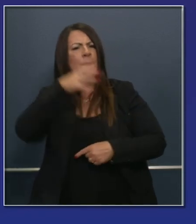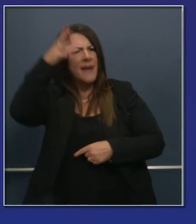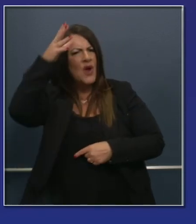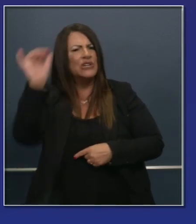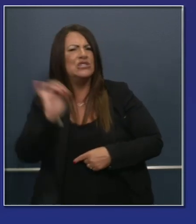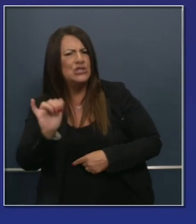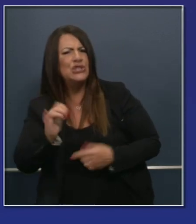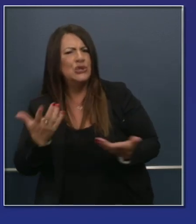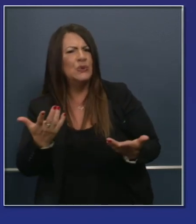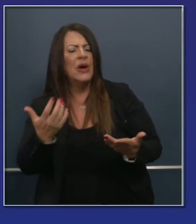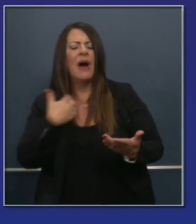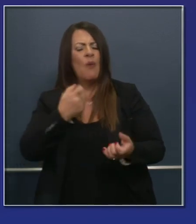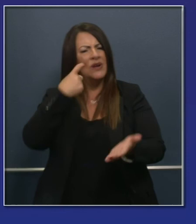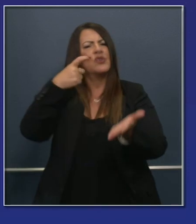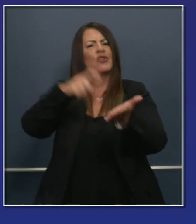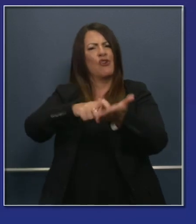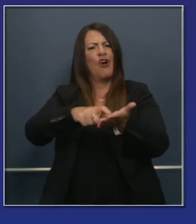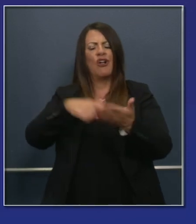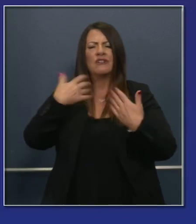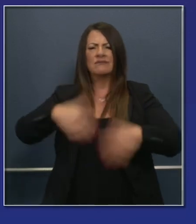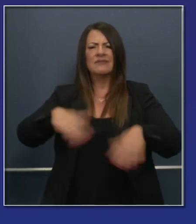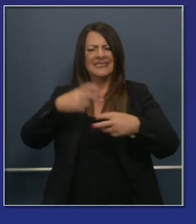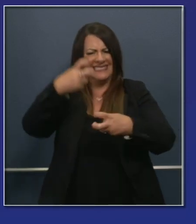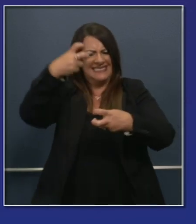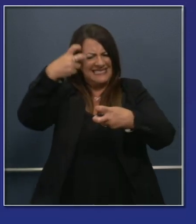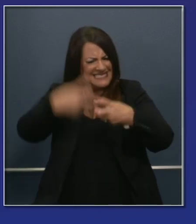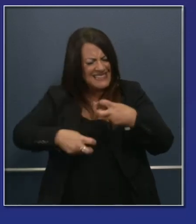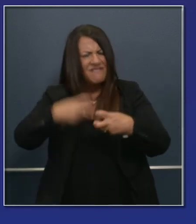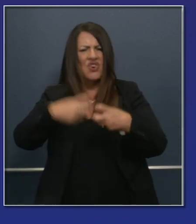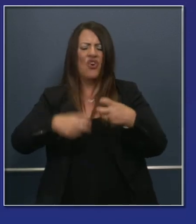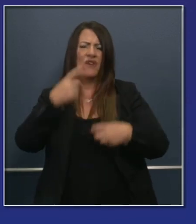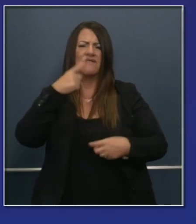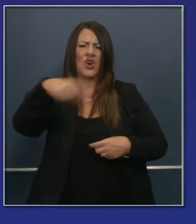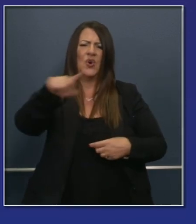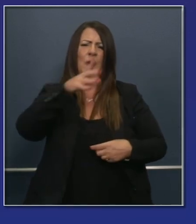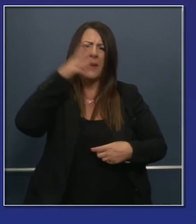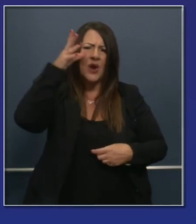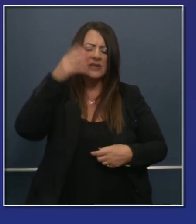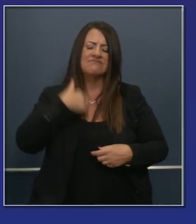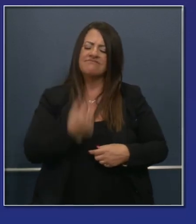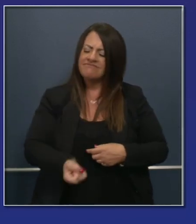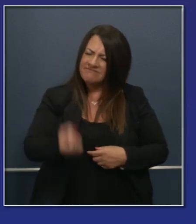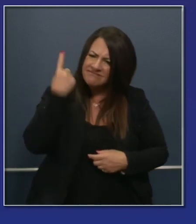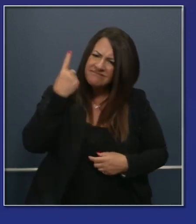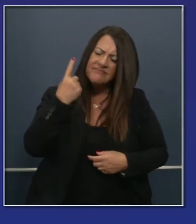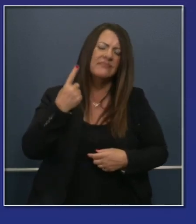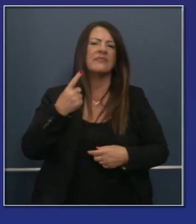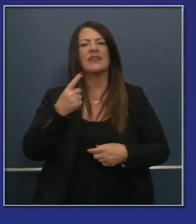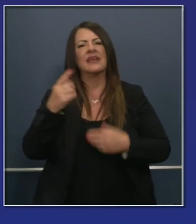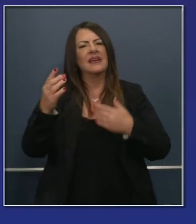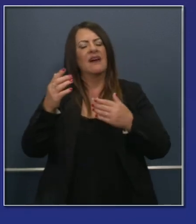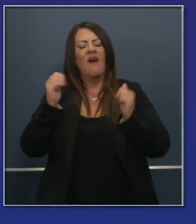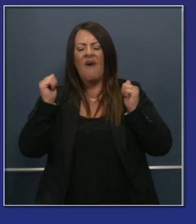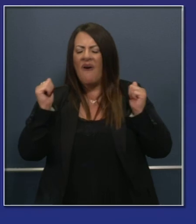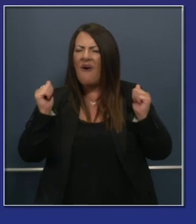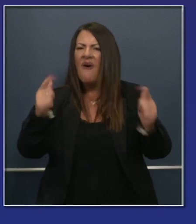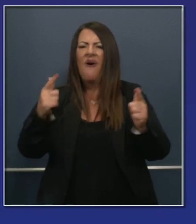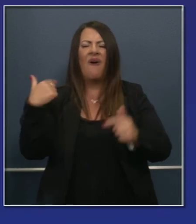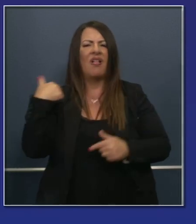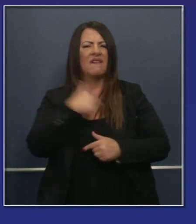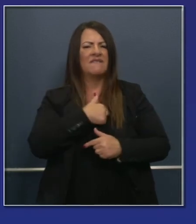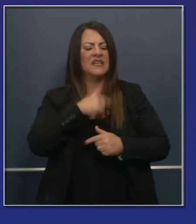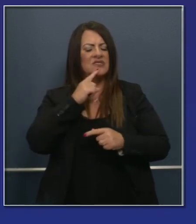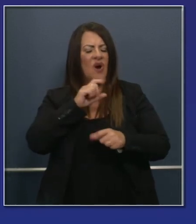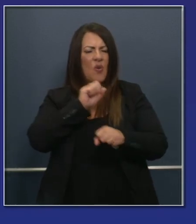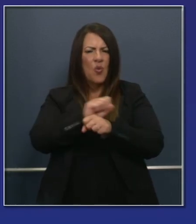just want to acknowledge first how difficult this is right now. And in spite of how difficult it is, everyone is leaning in. I